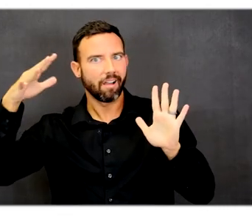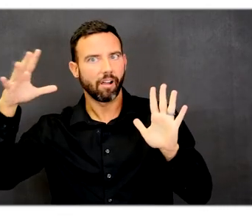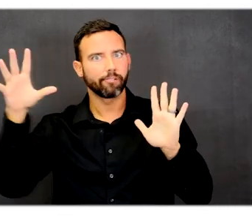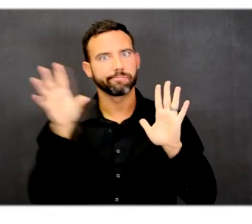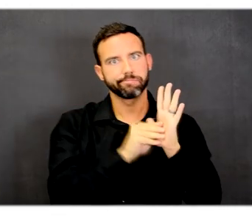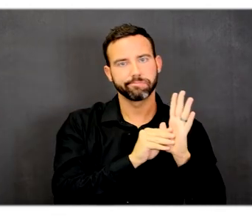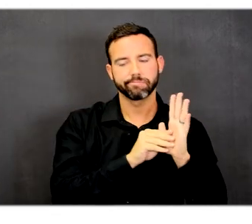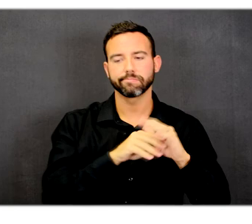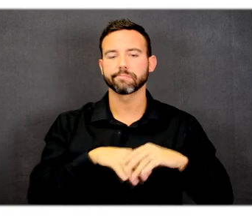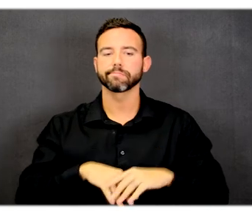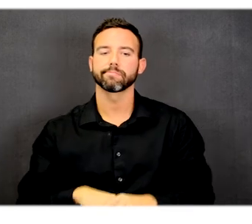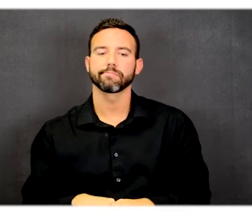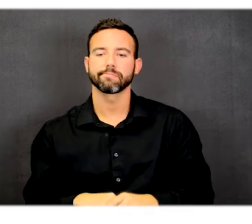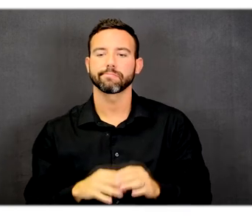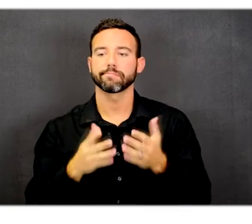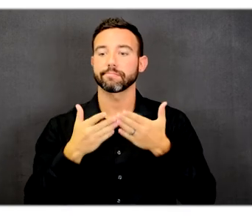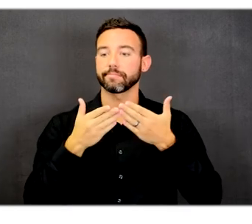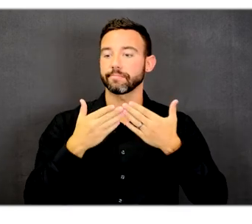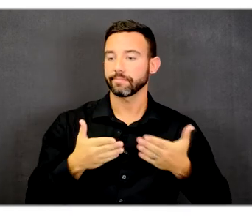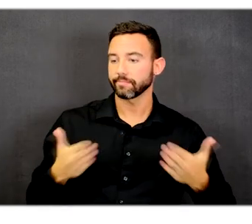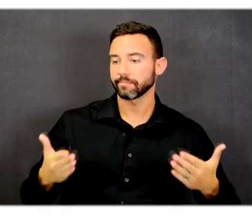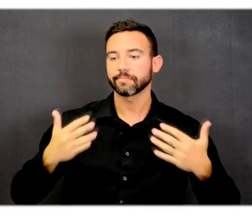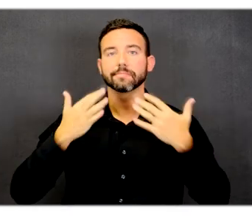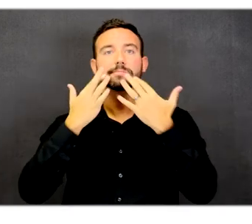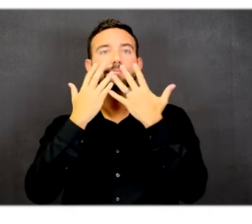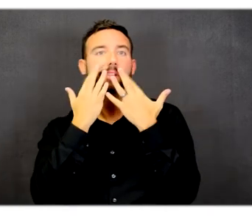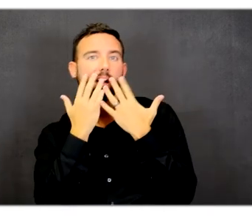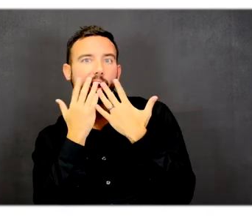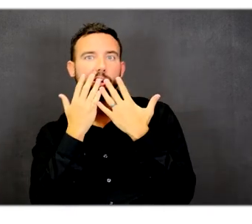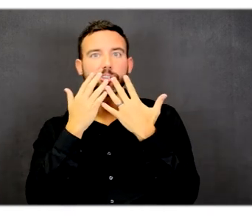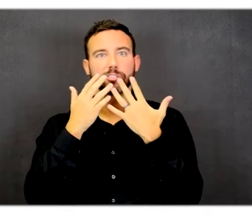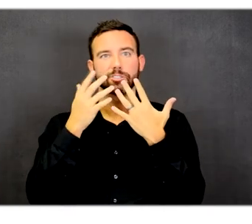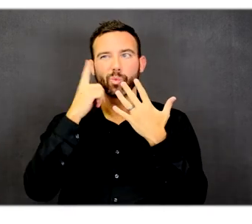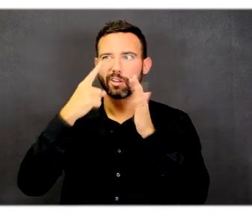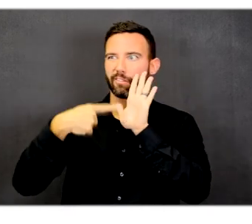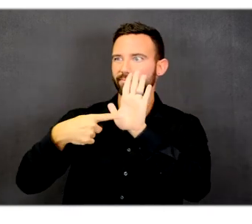materials associated with specific colors respond to light.